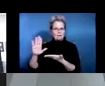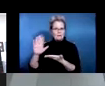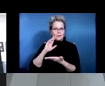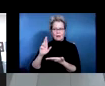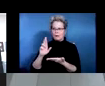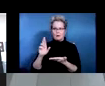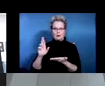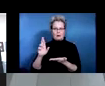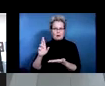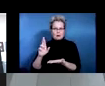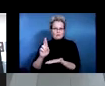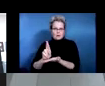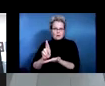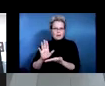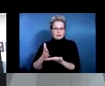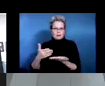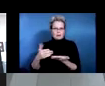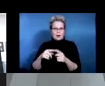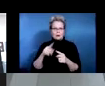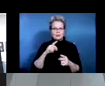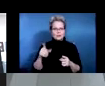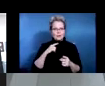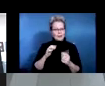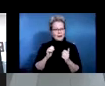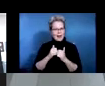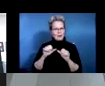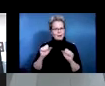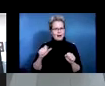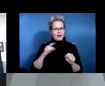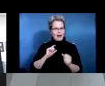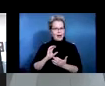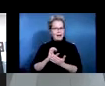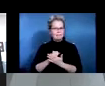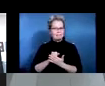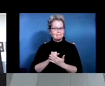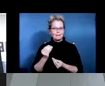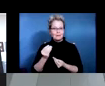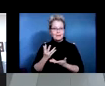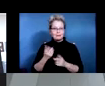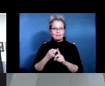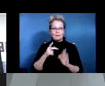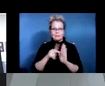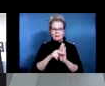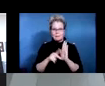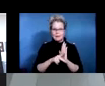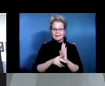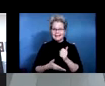workforce. Um, but two, how can I leverage the information in this policy to help pay for some things that we don't